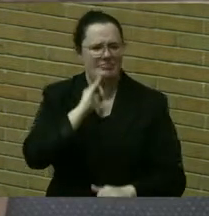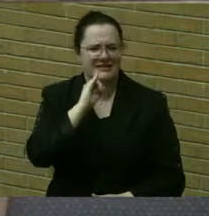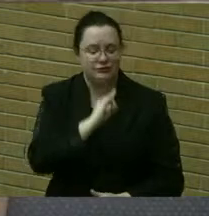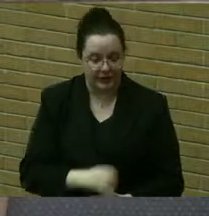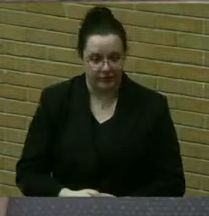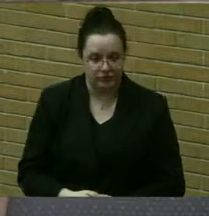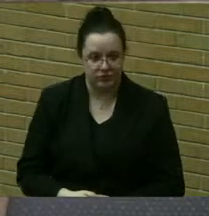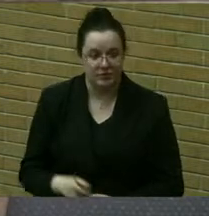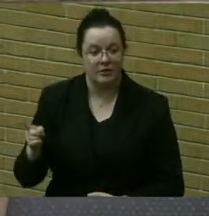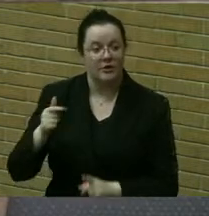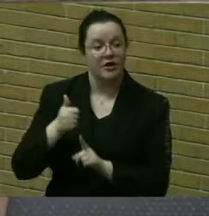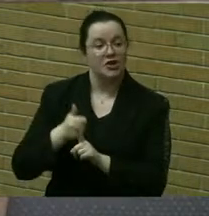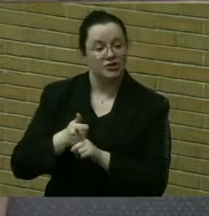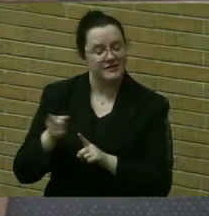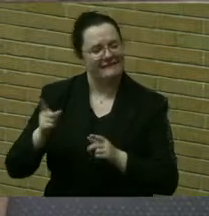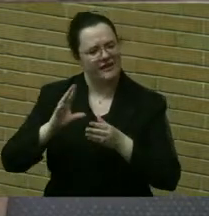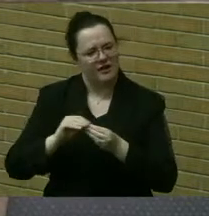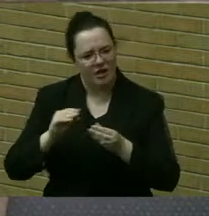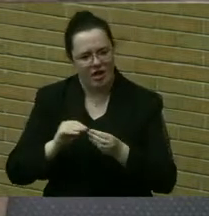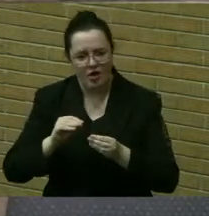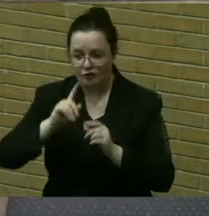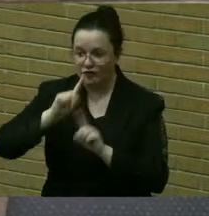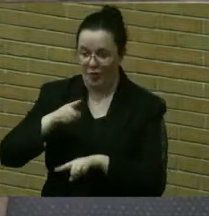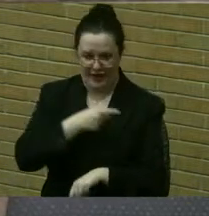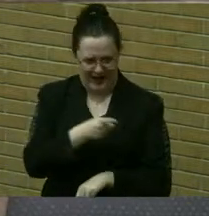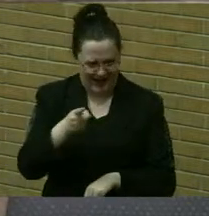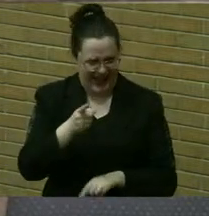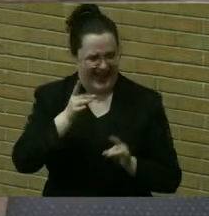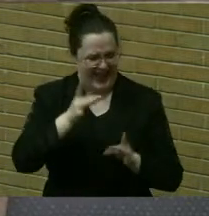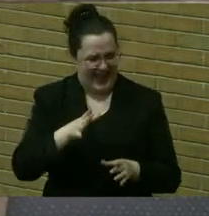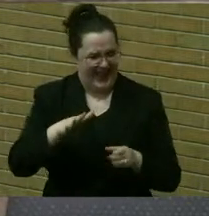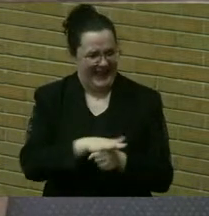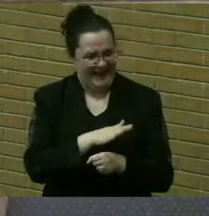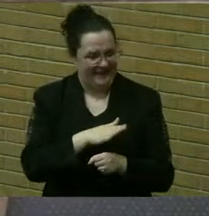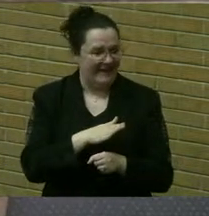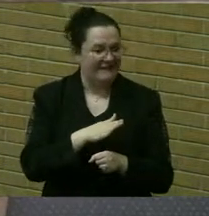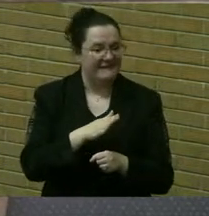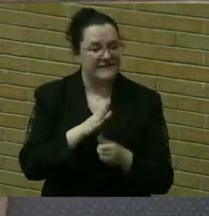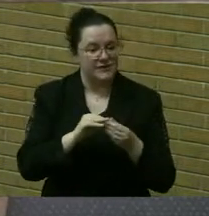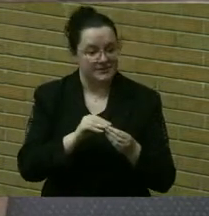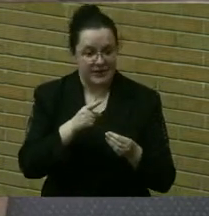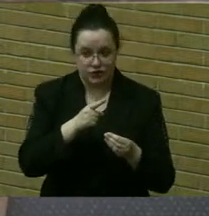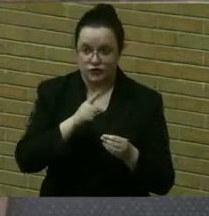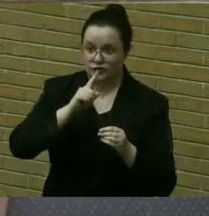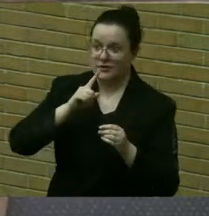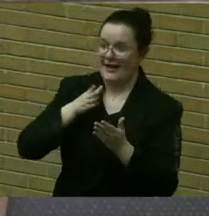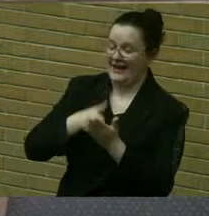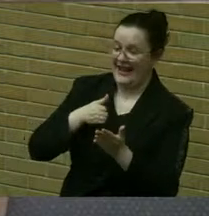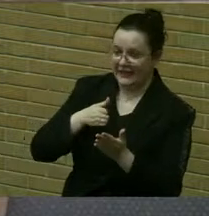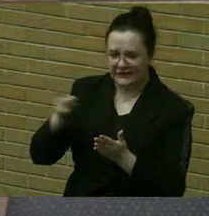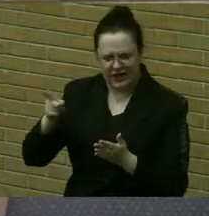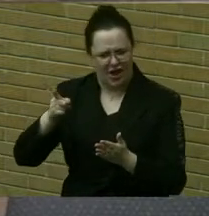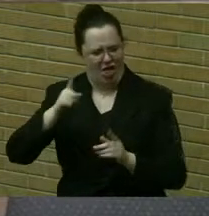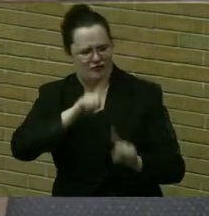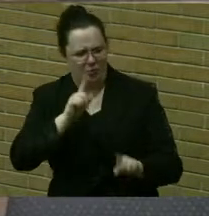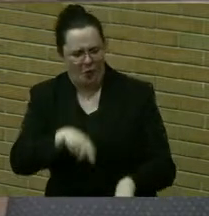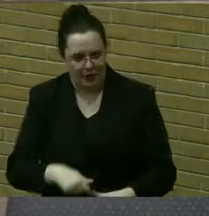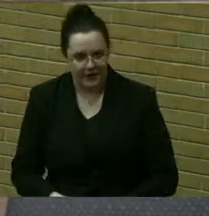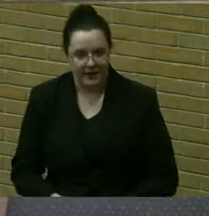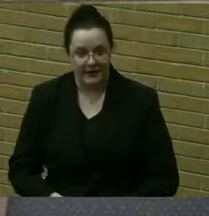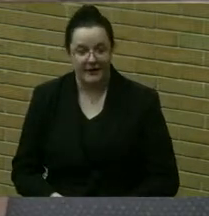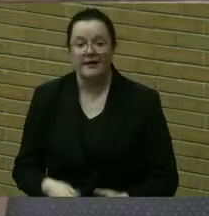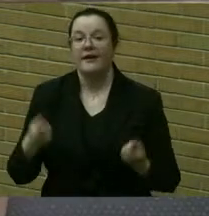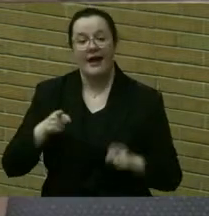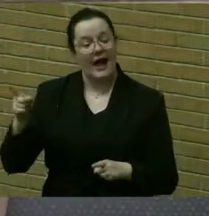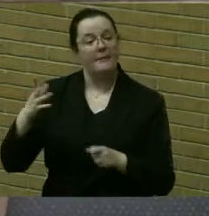anti-hateful speech that was spoken that day. On June 22nd, 2021, within minutes of winning the Democrat